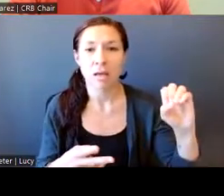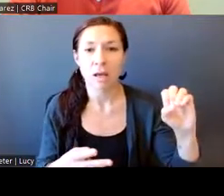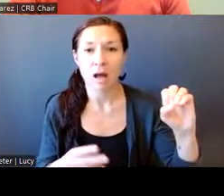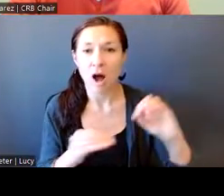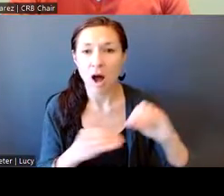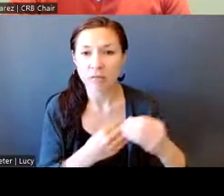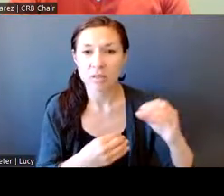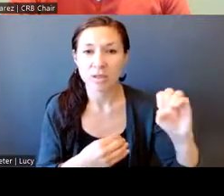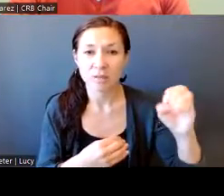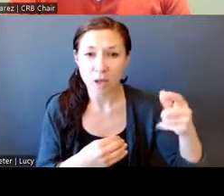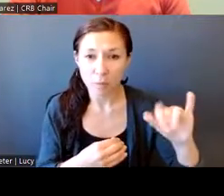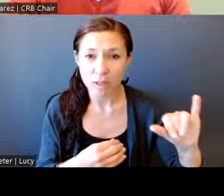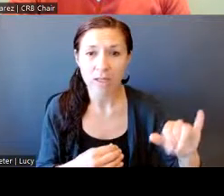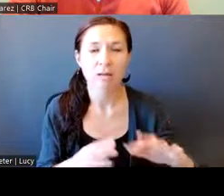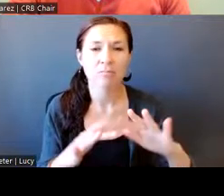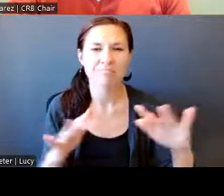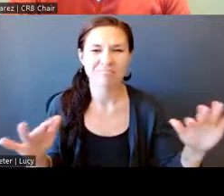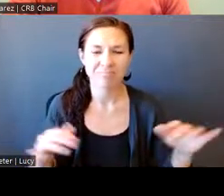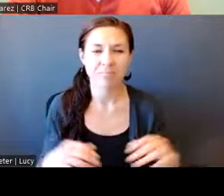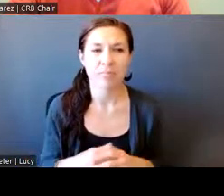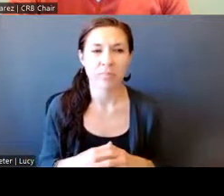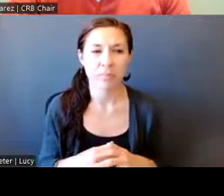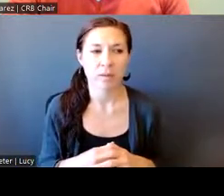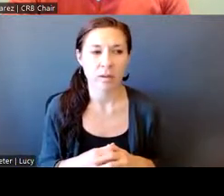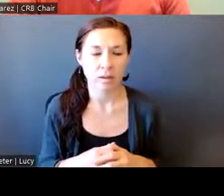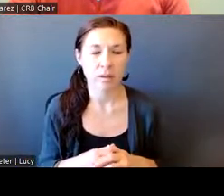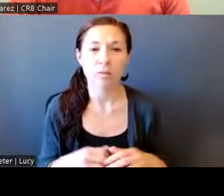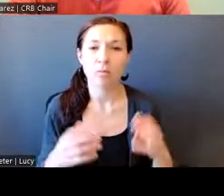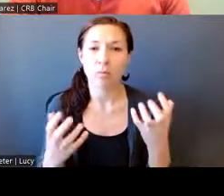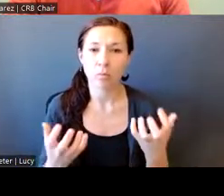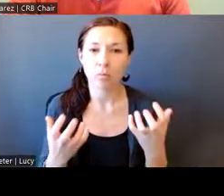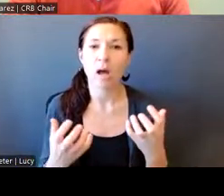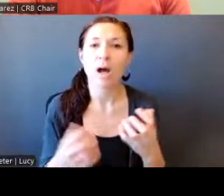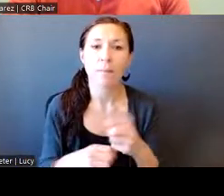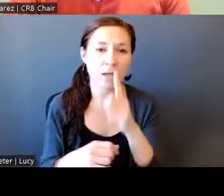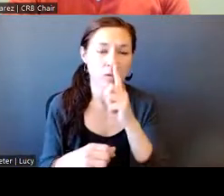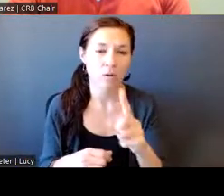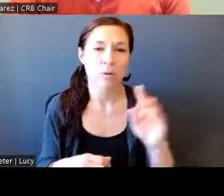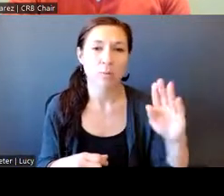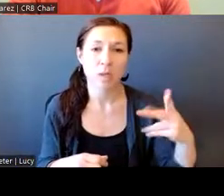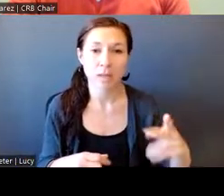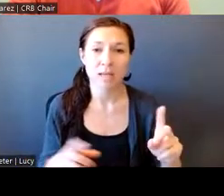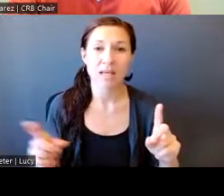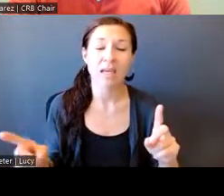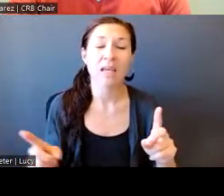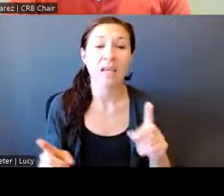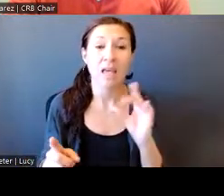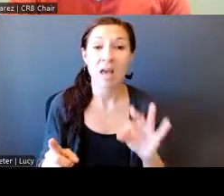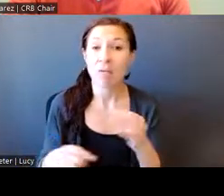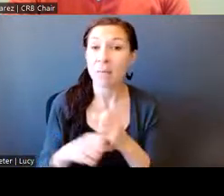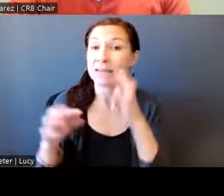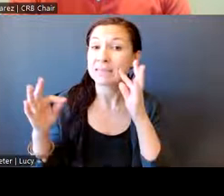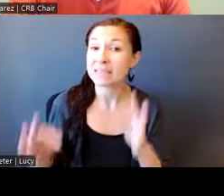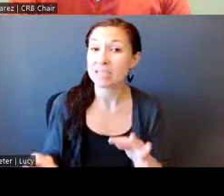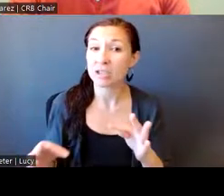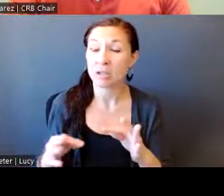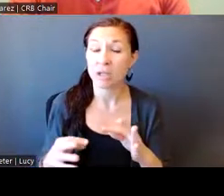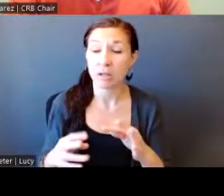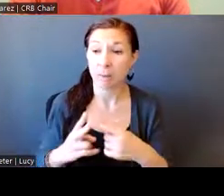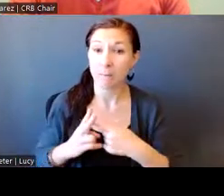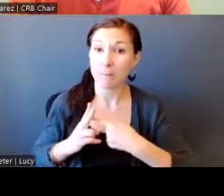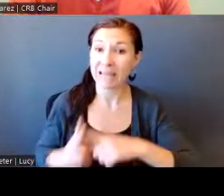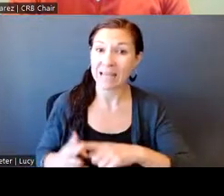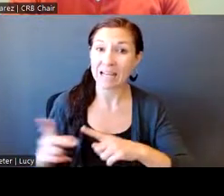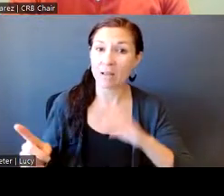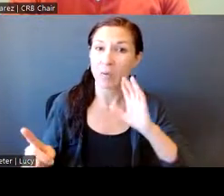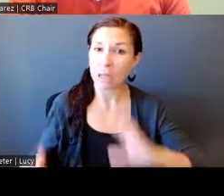we also think it's an approach that requires BPD to buy in from the beginning. Um, and so meeting with the new commissioner and really